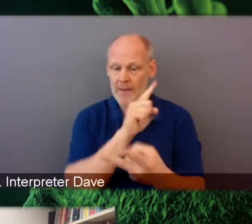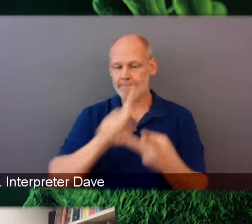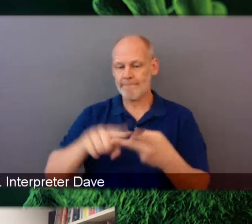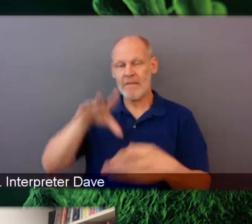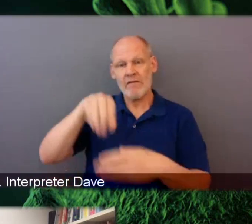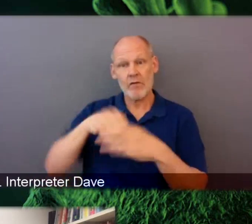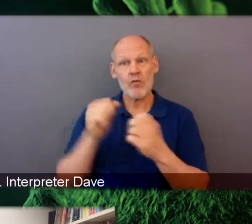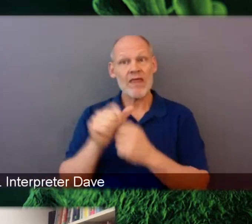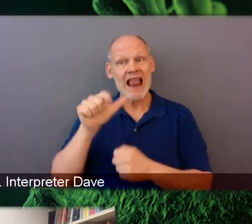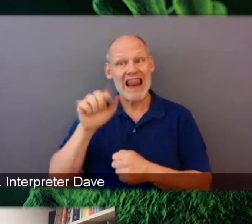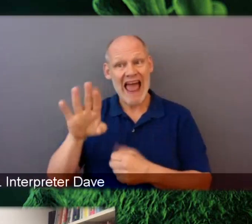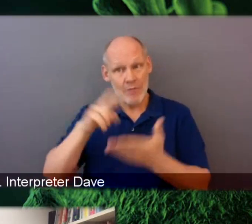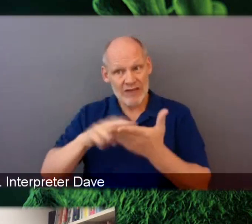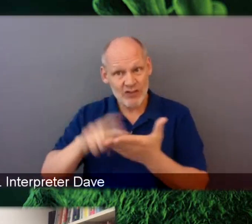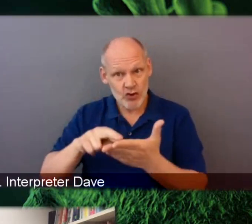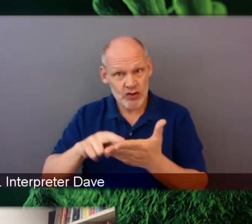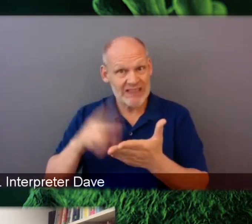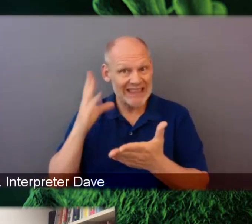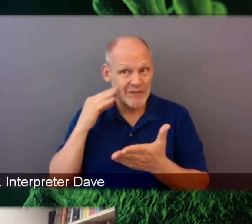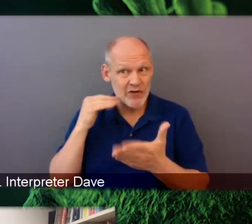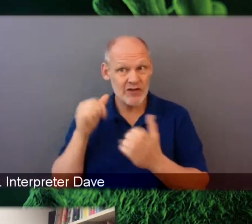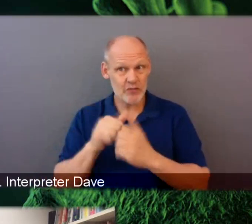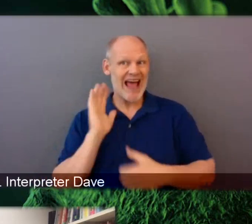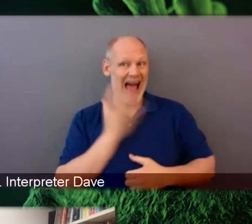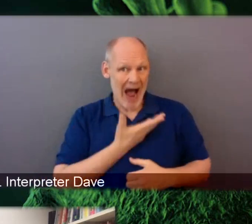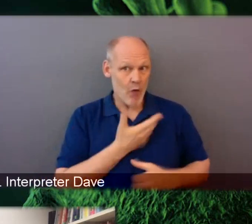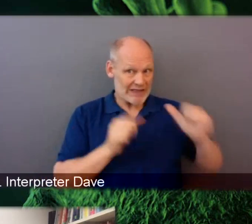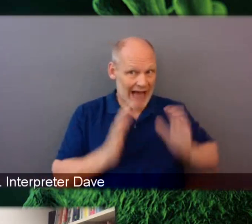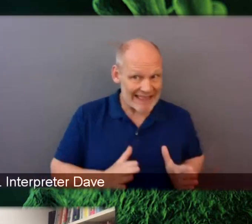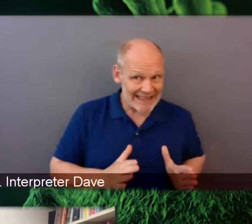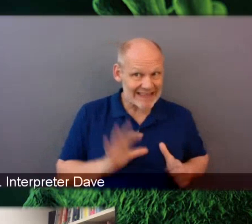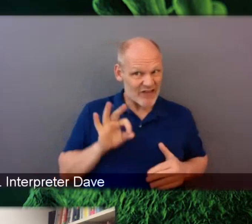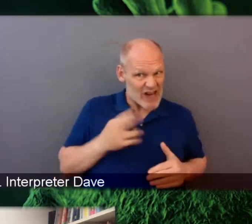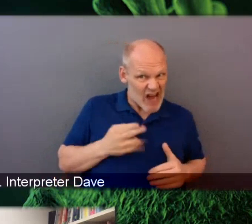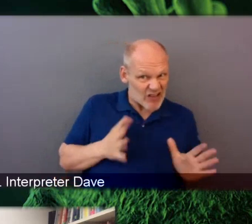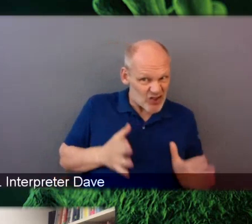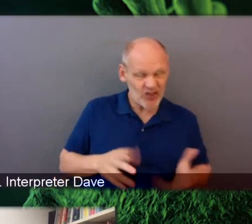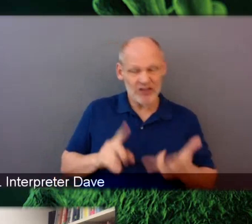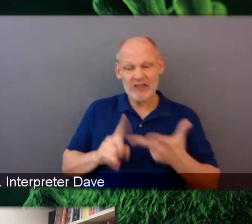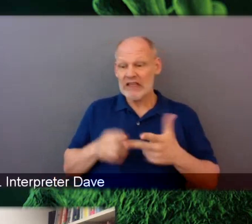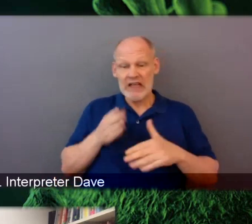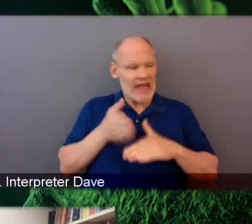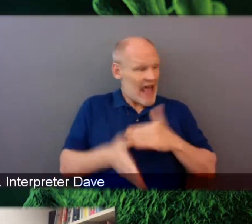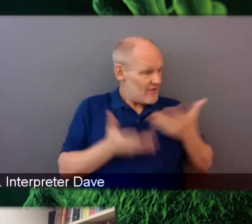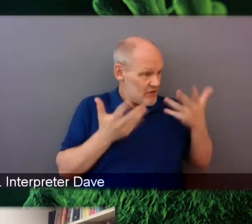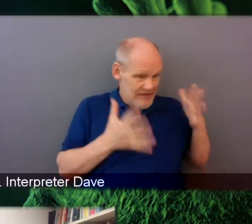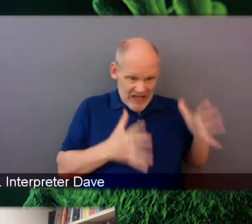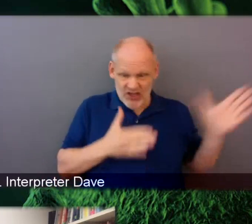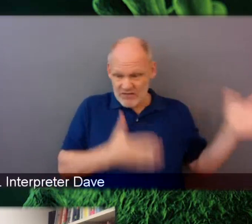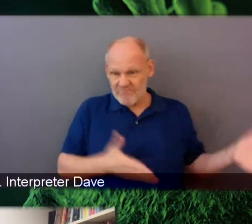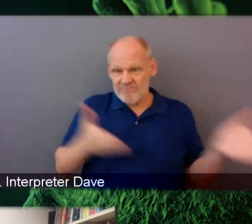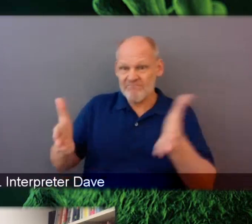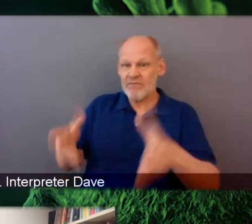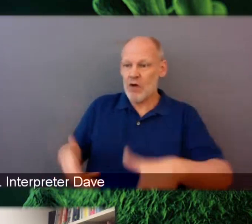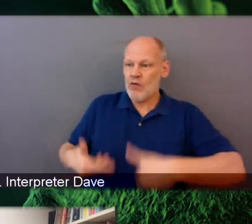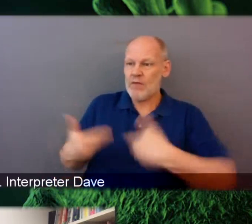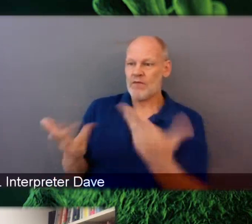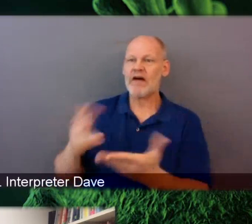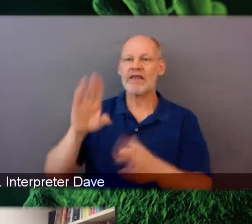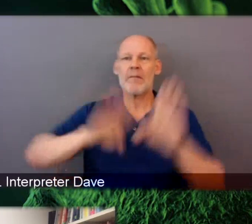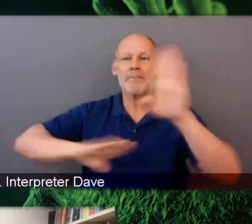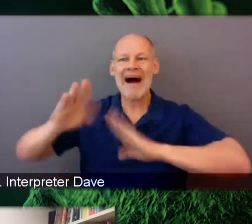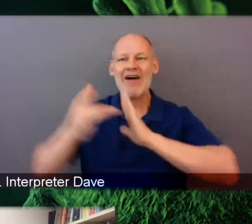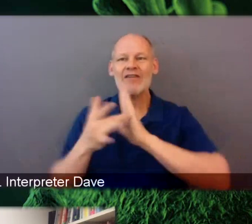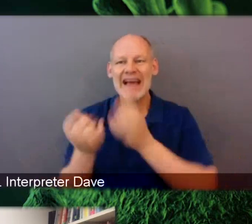experience with scientists in Fred Hutch labs, and then afterwards they have access to our kit loan program, including biotech equipment and